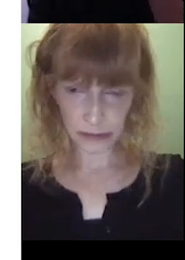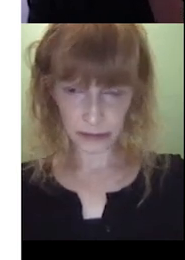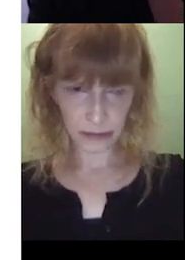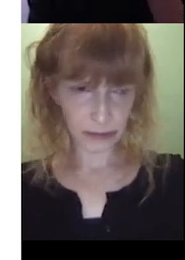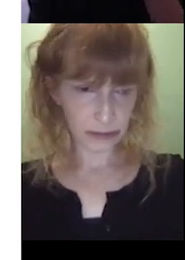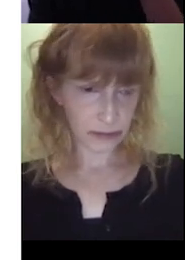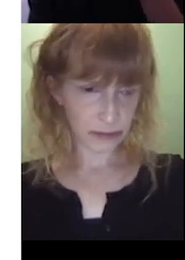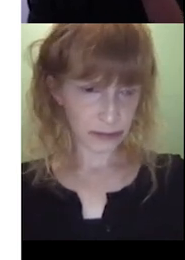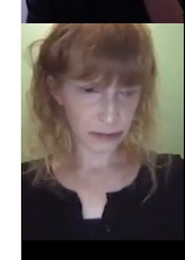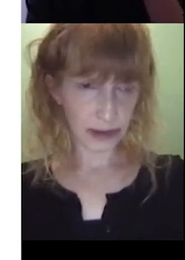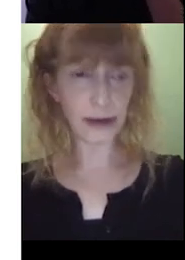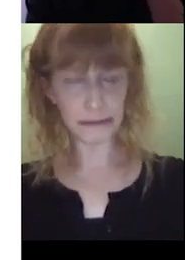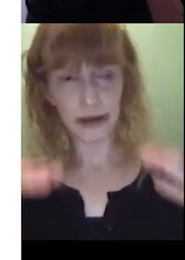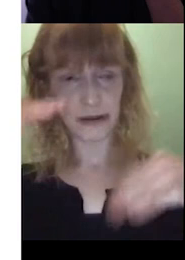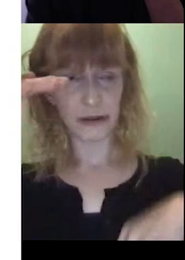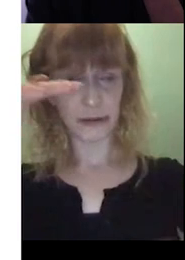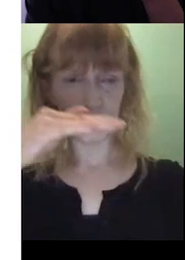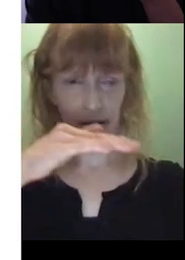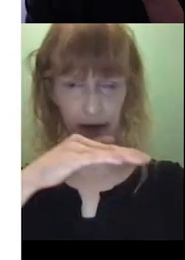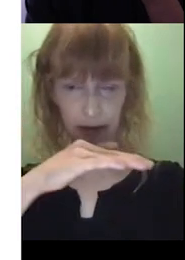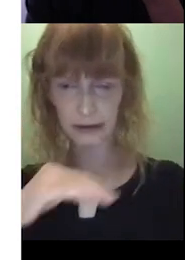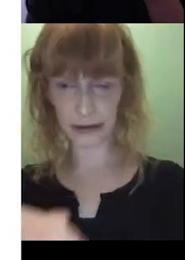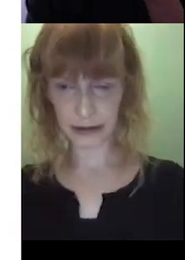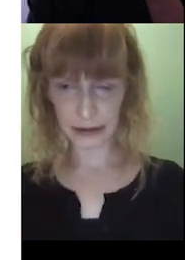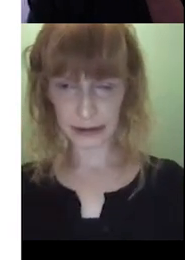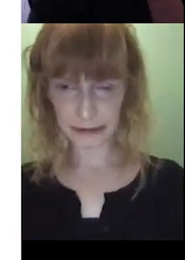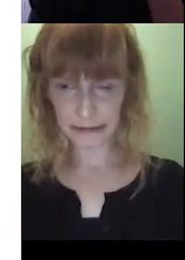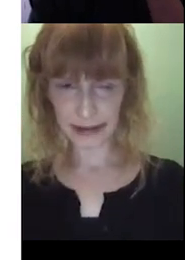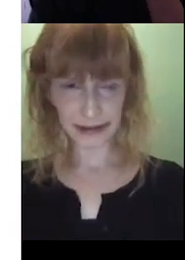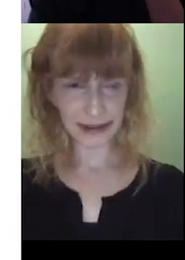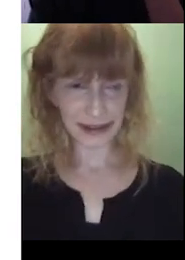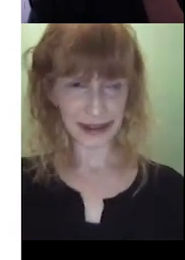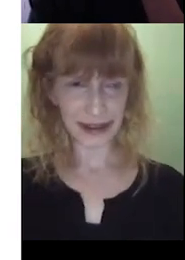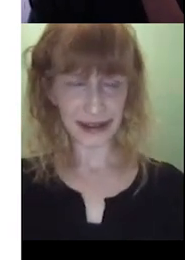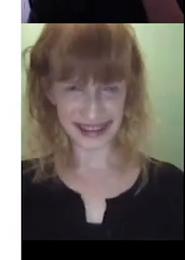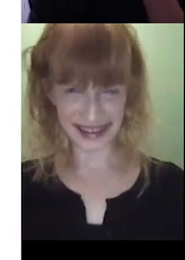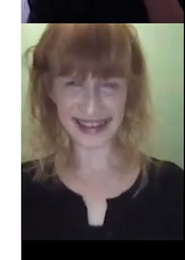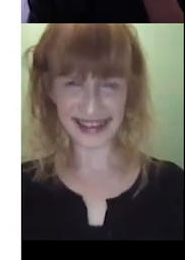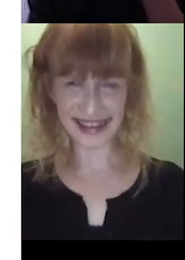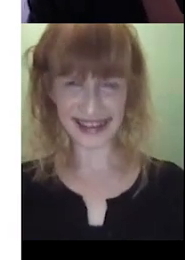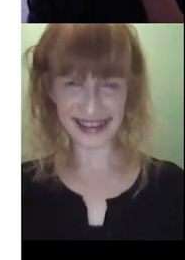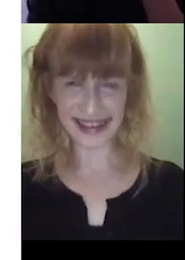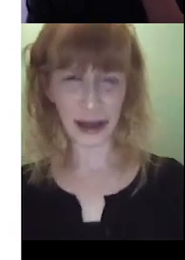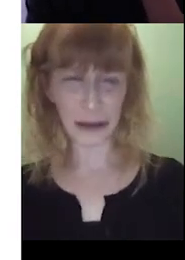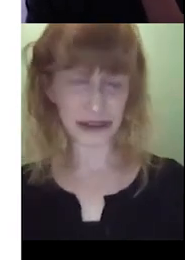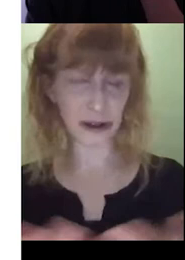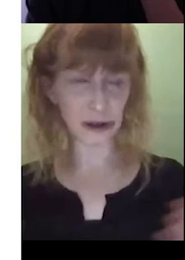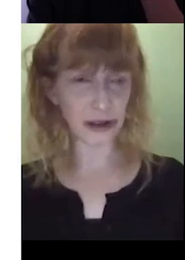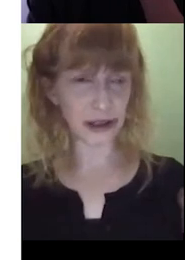I think you might go with under. Yep. You know, this is a lovely book for prepositions, really, isn't it? For all those location words.